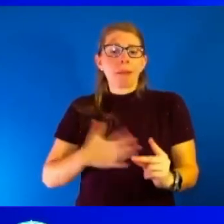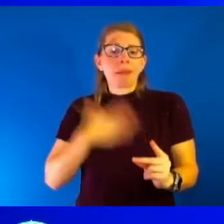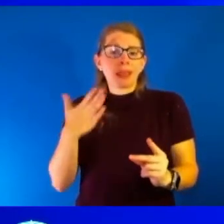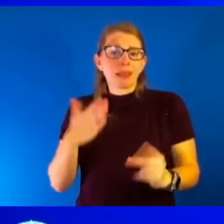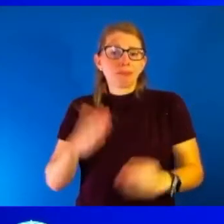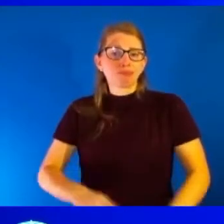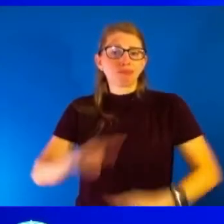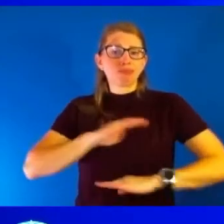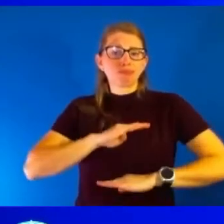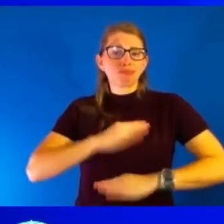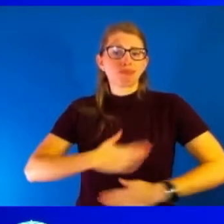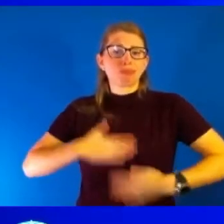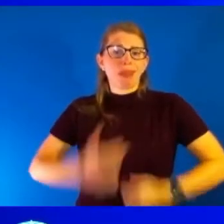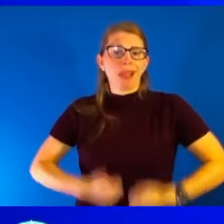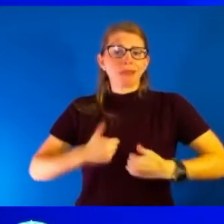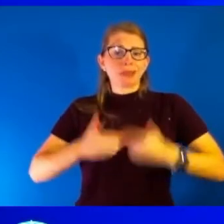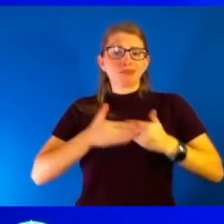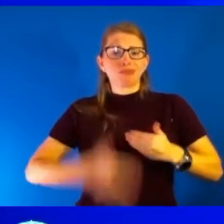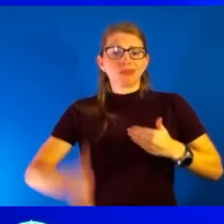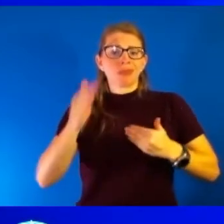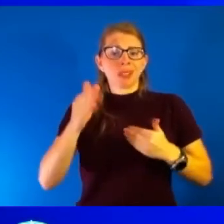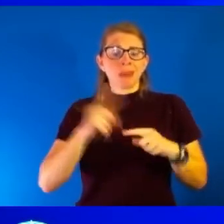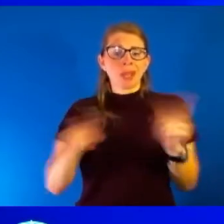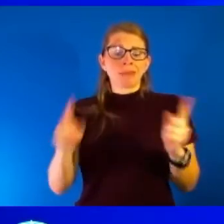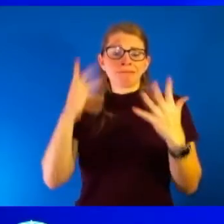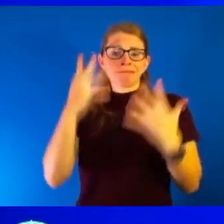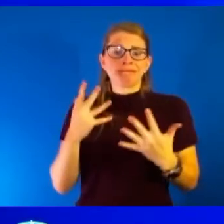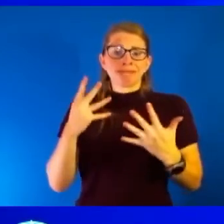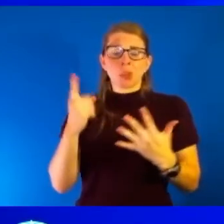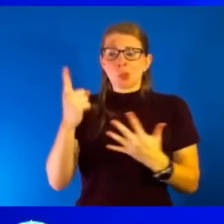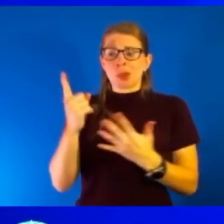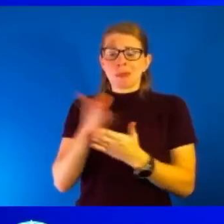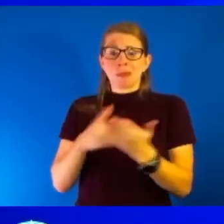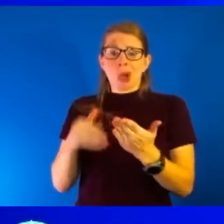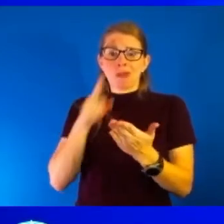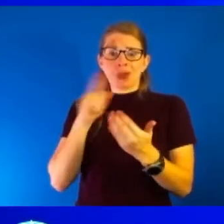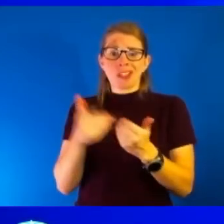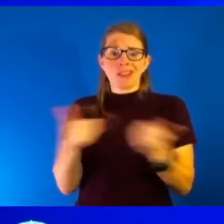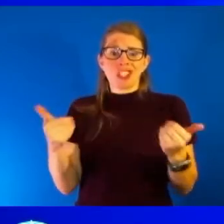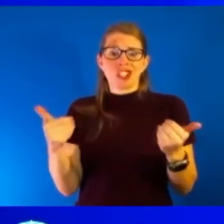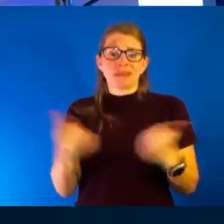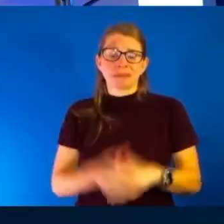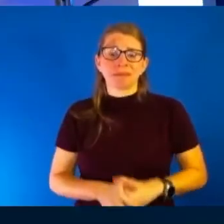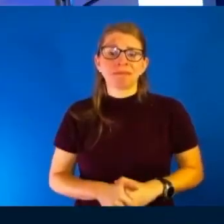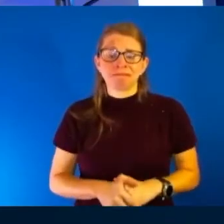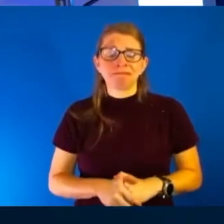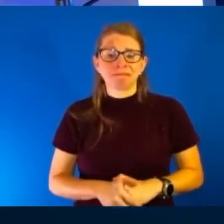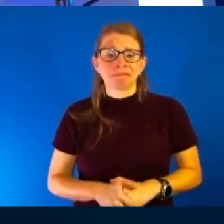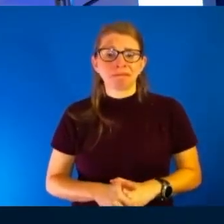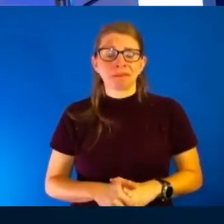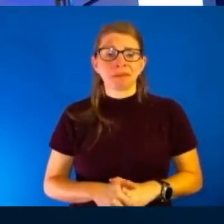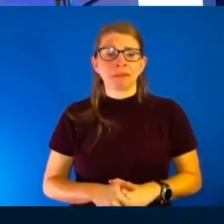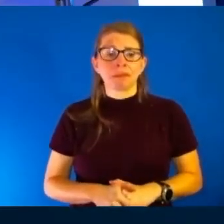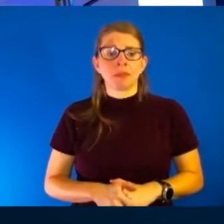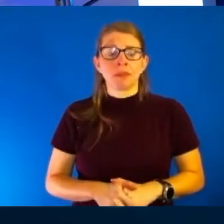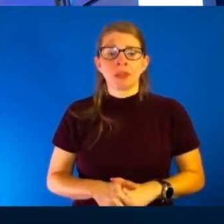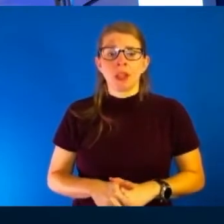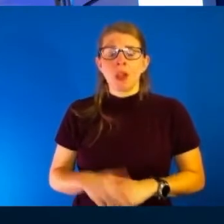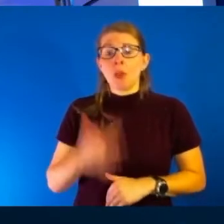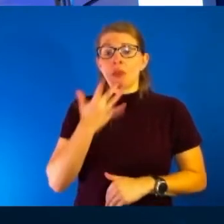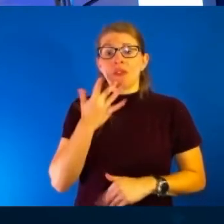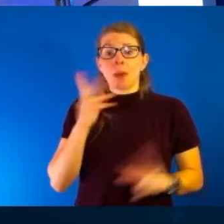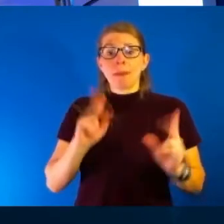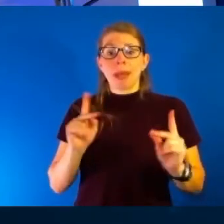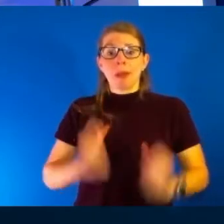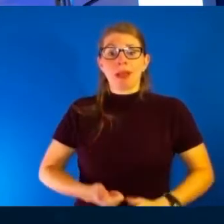unfortunately, it has become one more piece of division throughout the country. much. And as we'd like to say, we'd much rather have people live